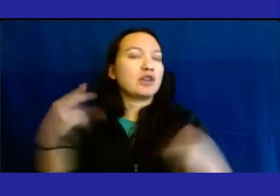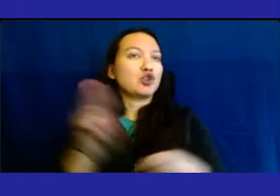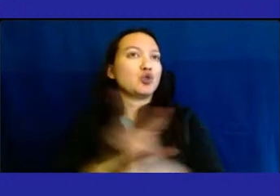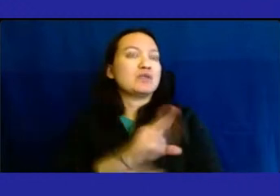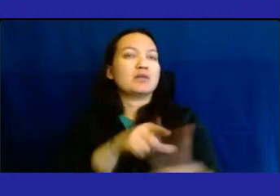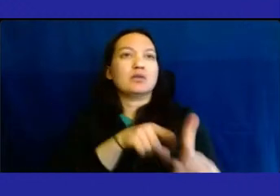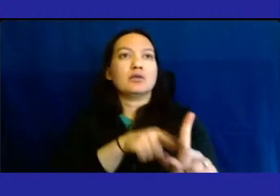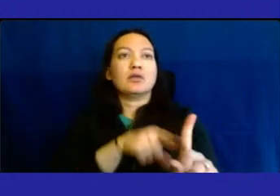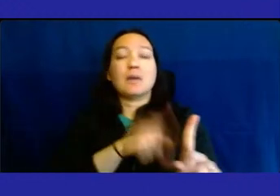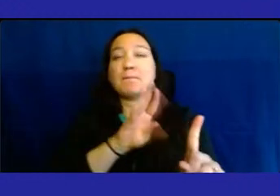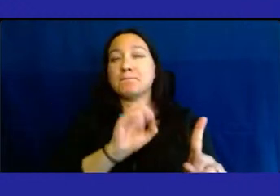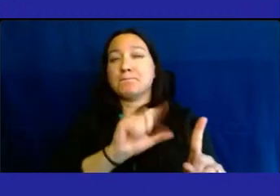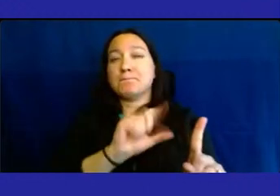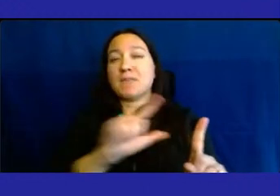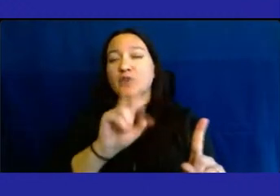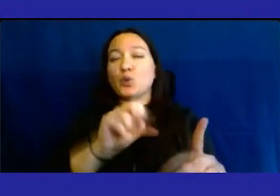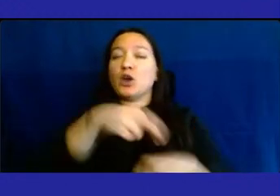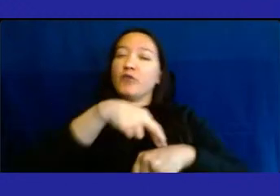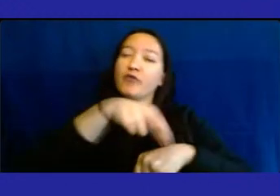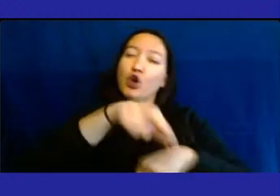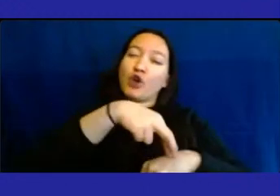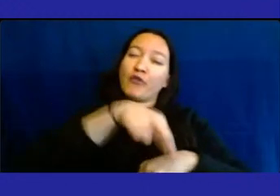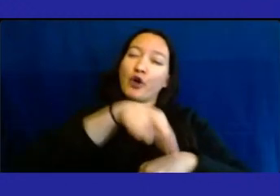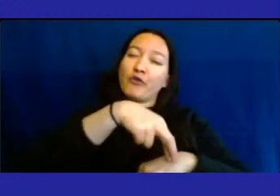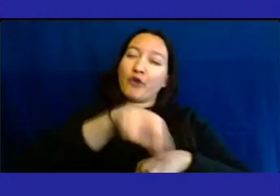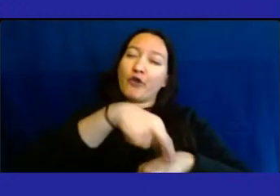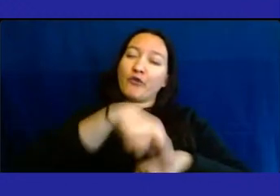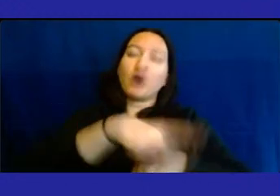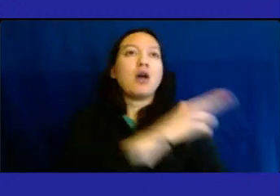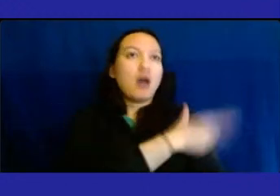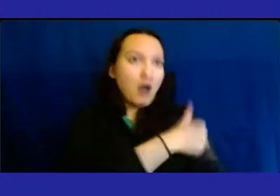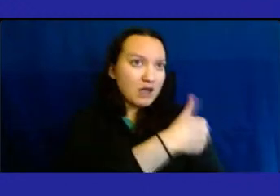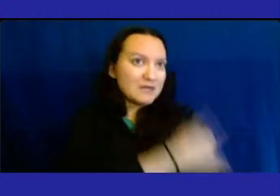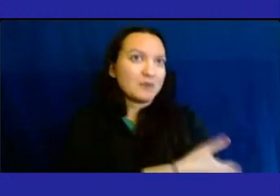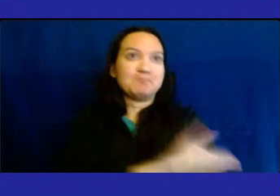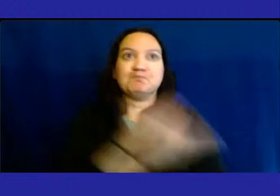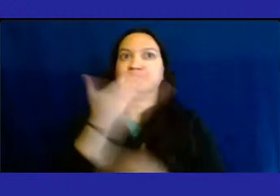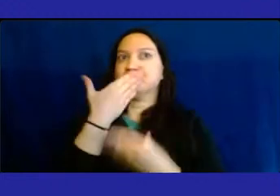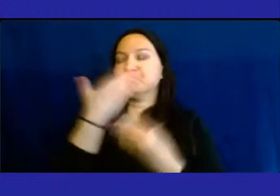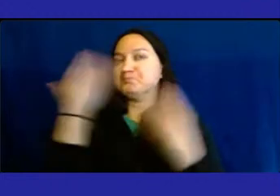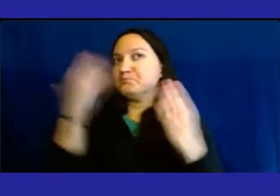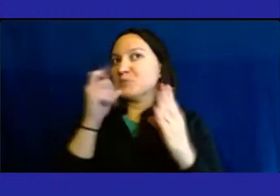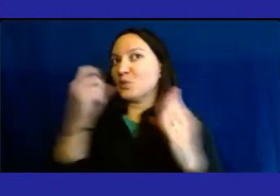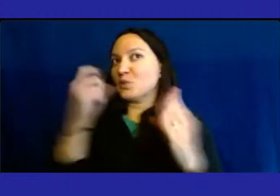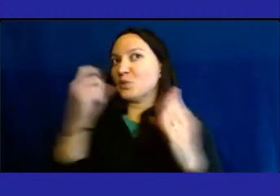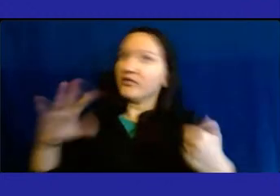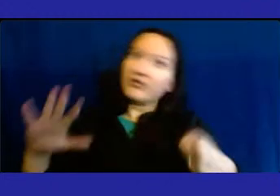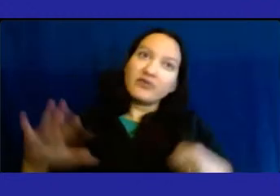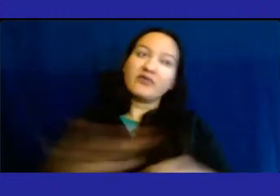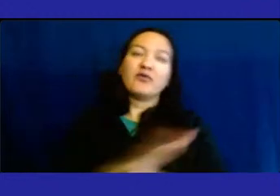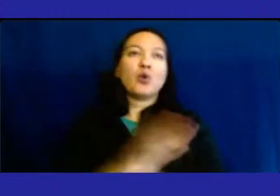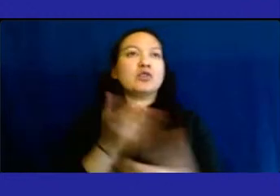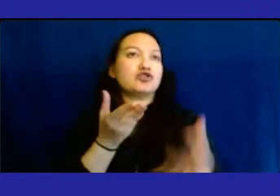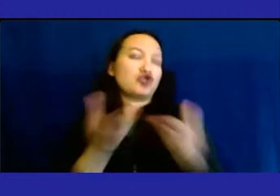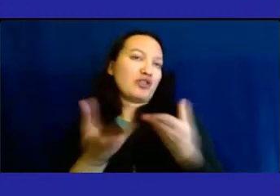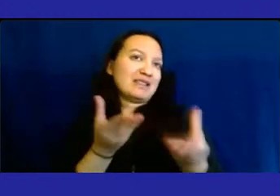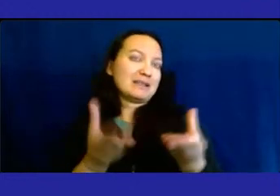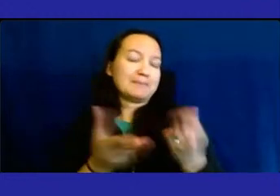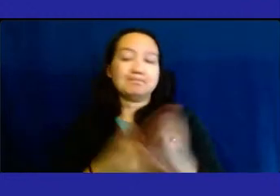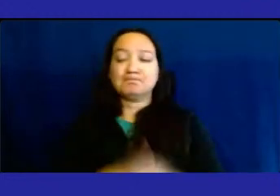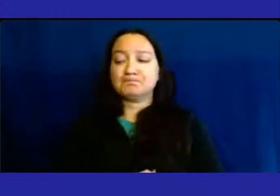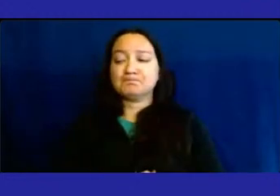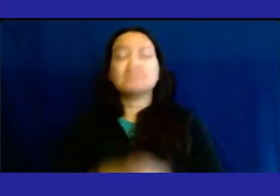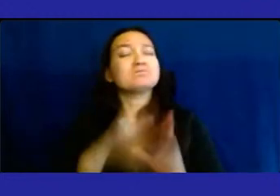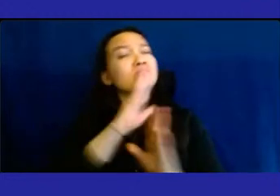as the referral center for our hospitals that don't have the full range of services. So all our